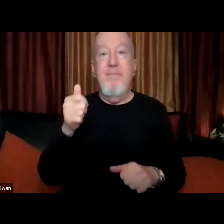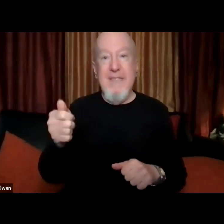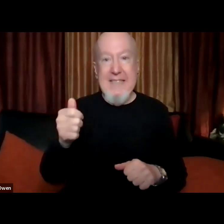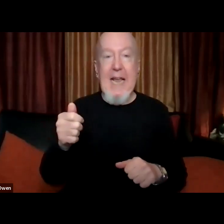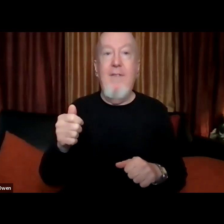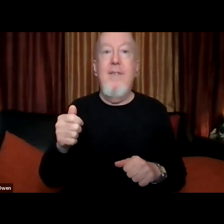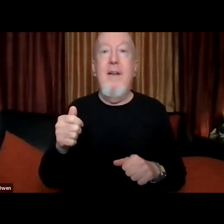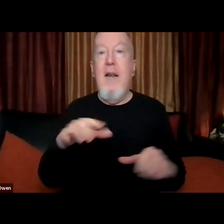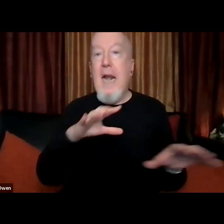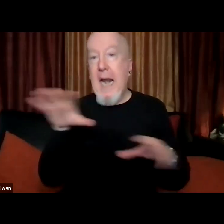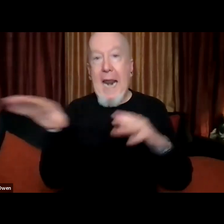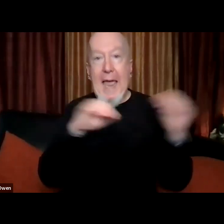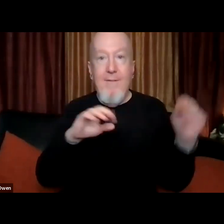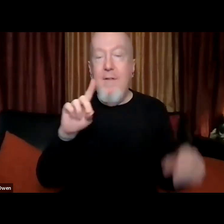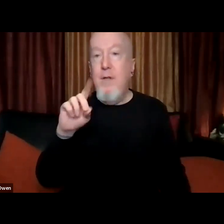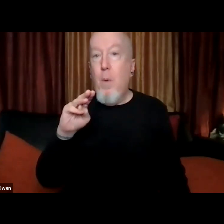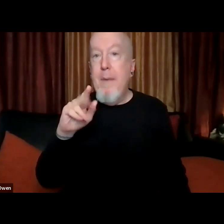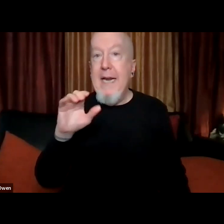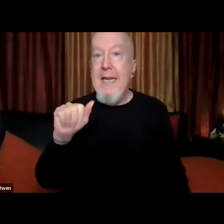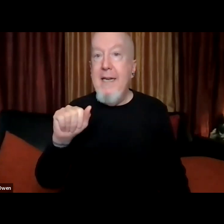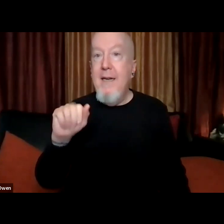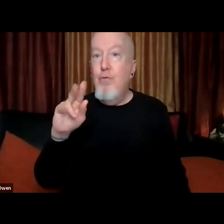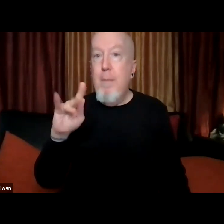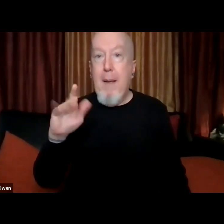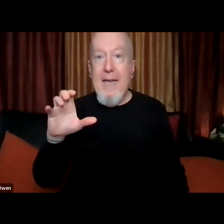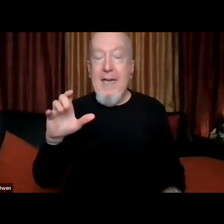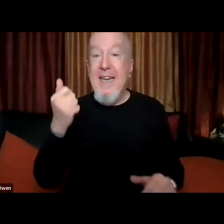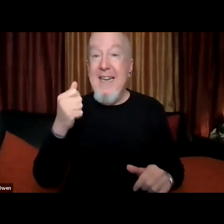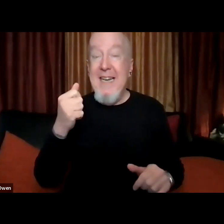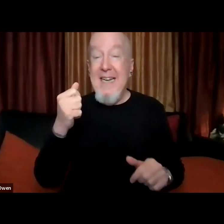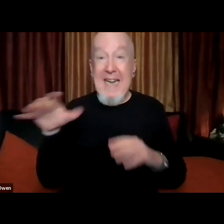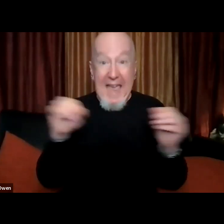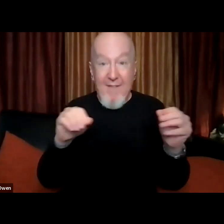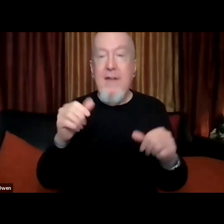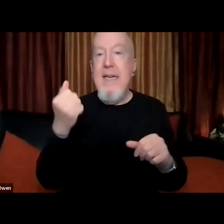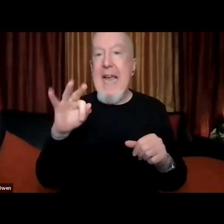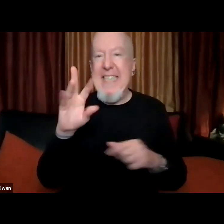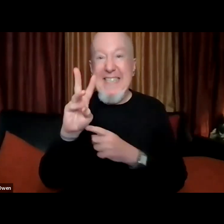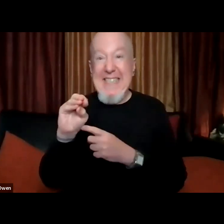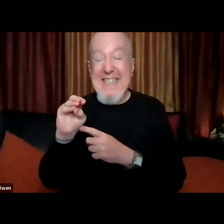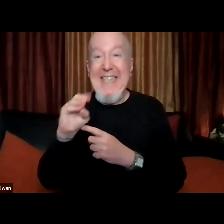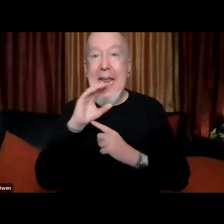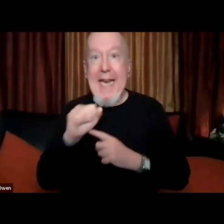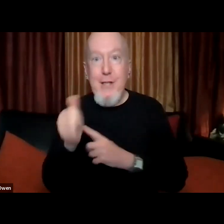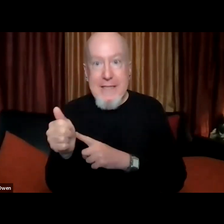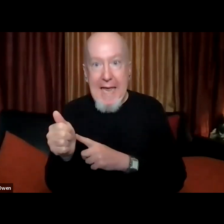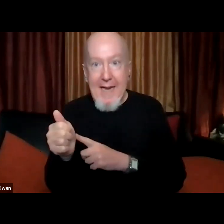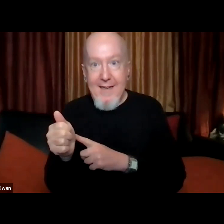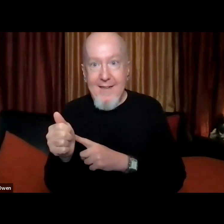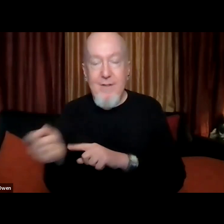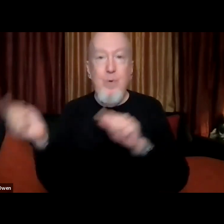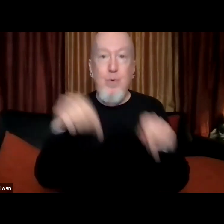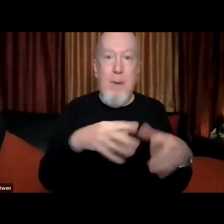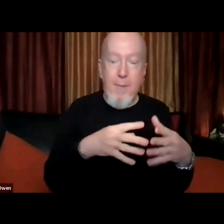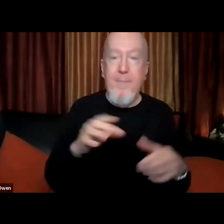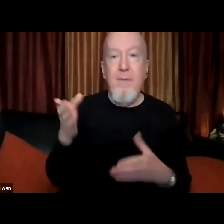the dominican republic for the united states in 1960 at the age of 10 she